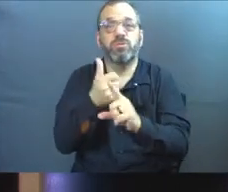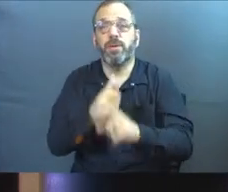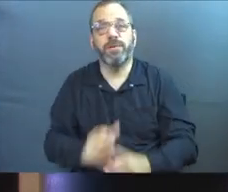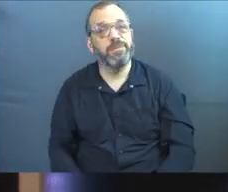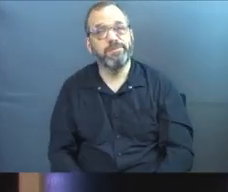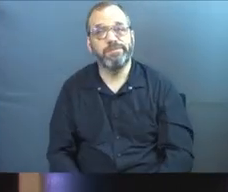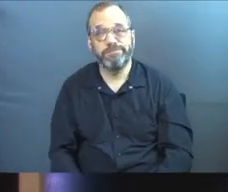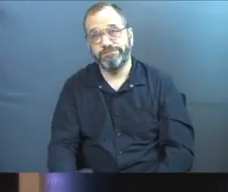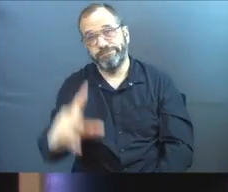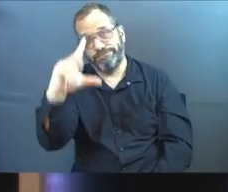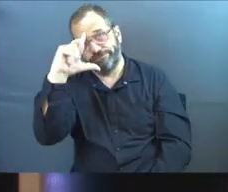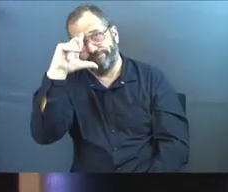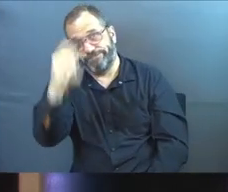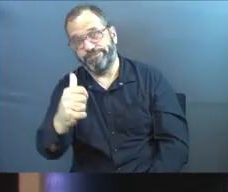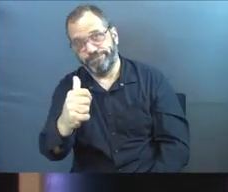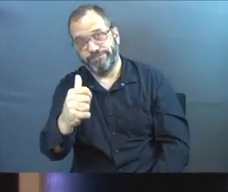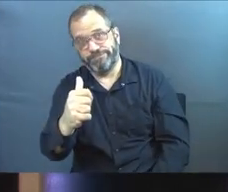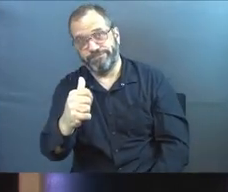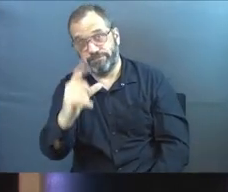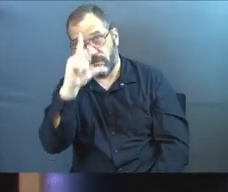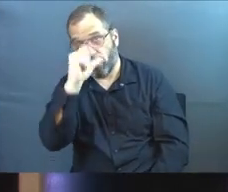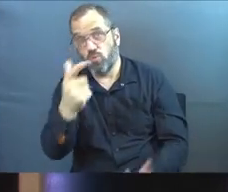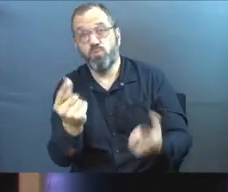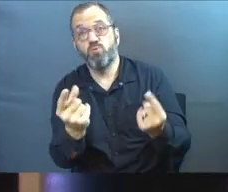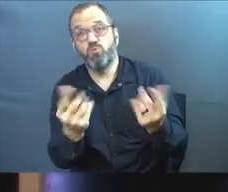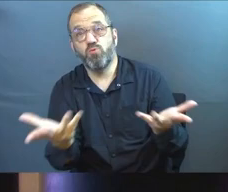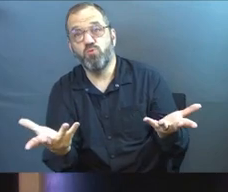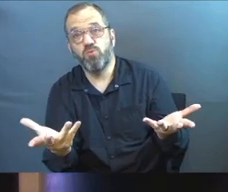you now. What will you choose?